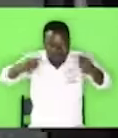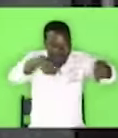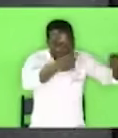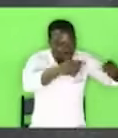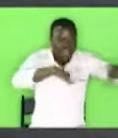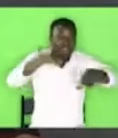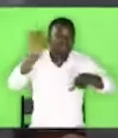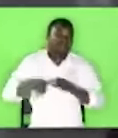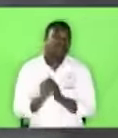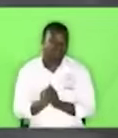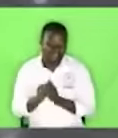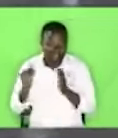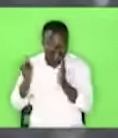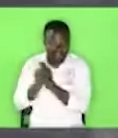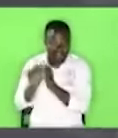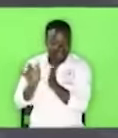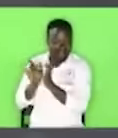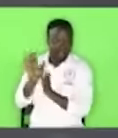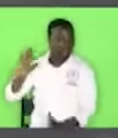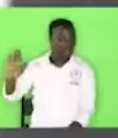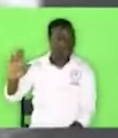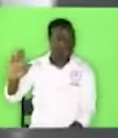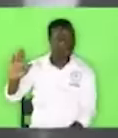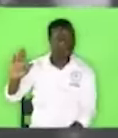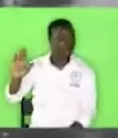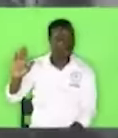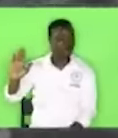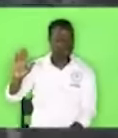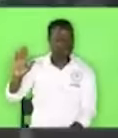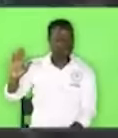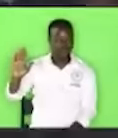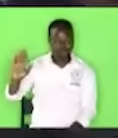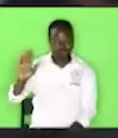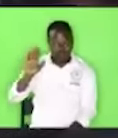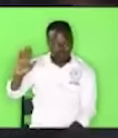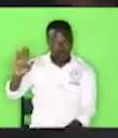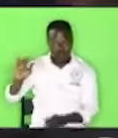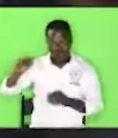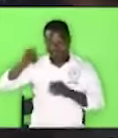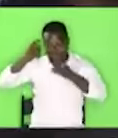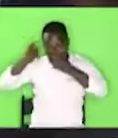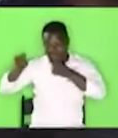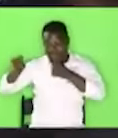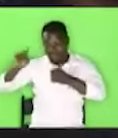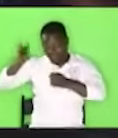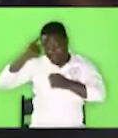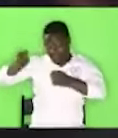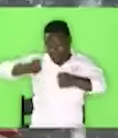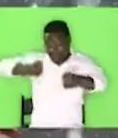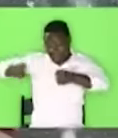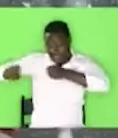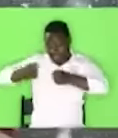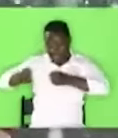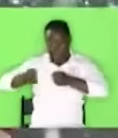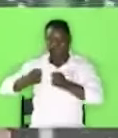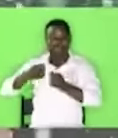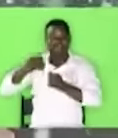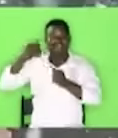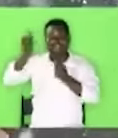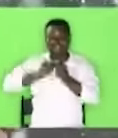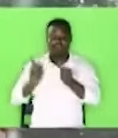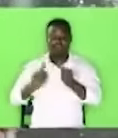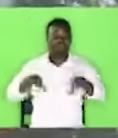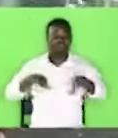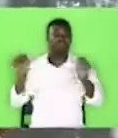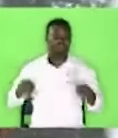That is the man Jesus. His government is upon his shoulders. Now what is